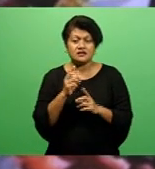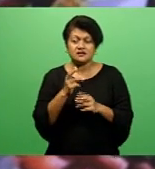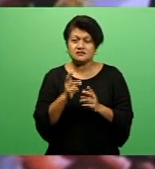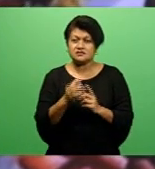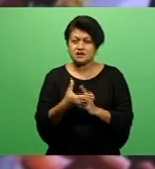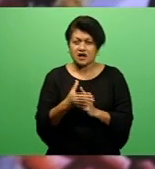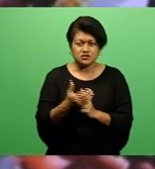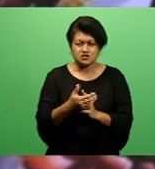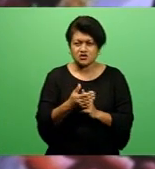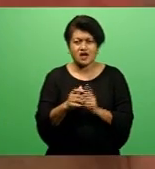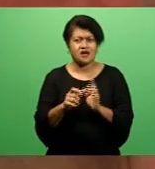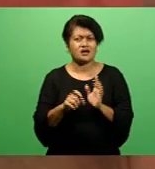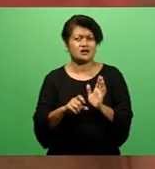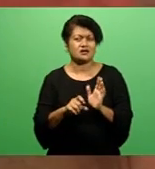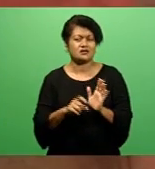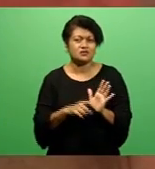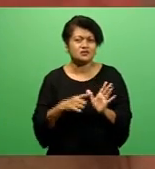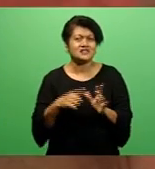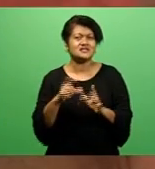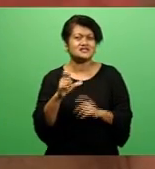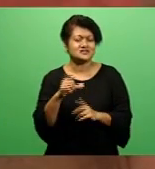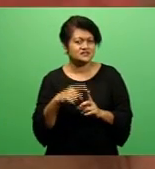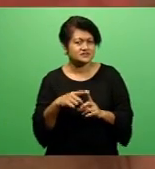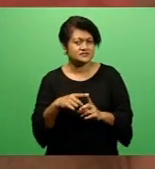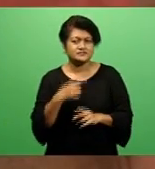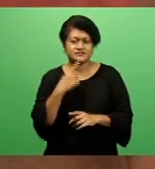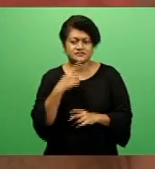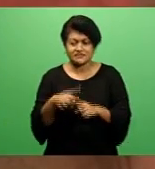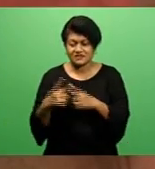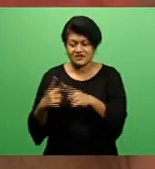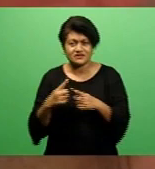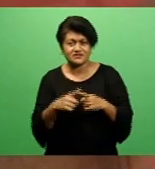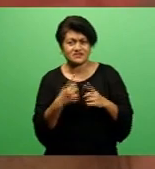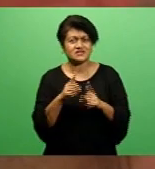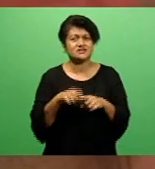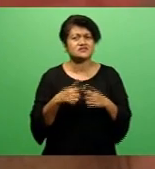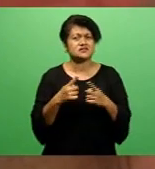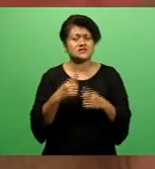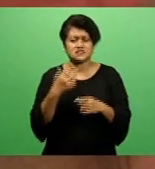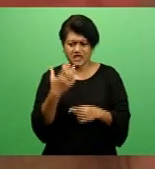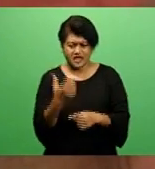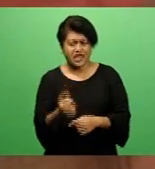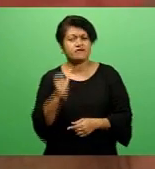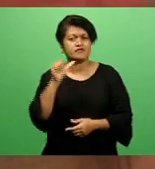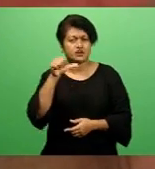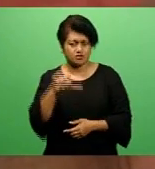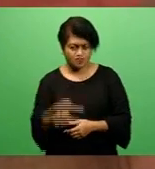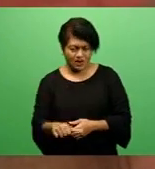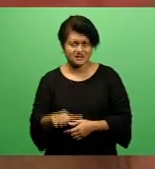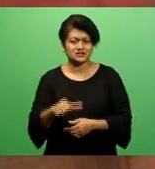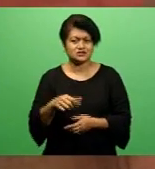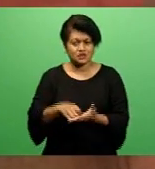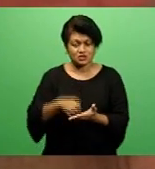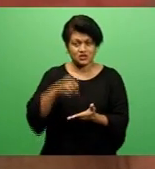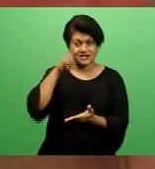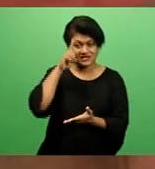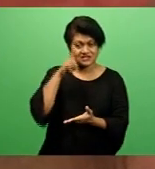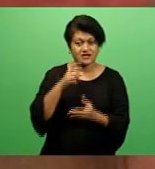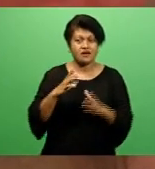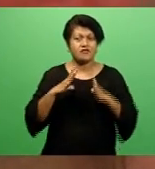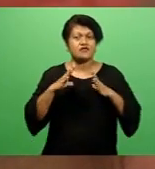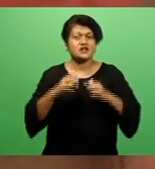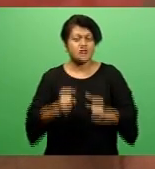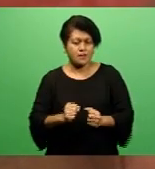gender, or any other maker of difference, has the constitutional right to education and to freedom of religion and belief.